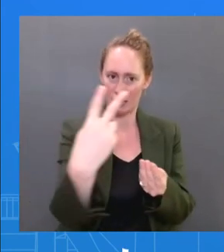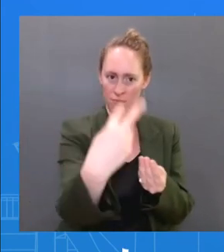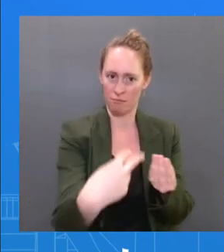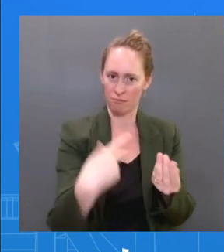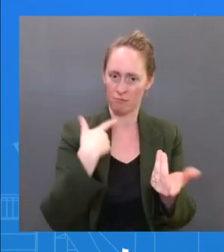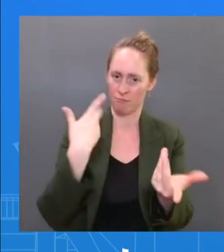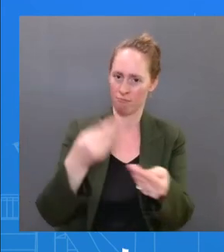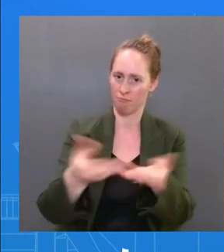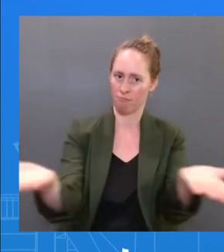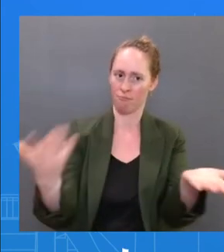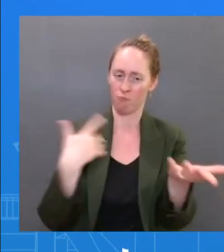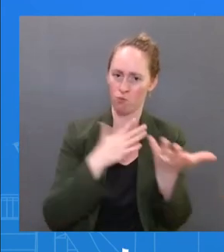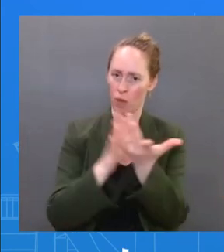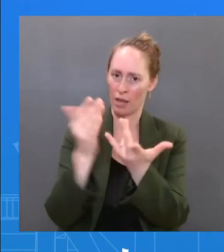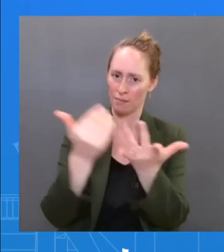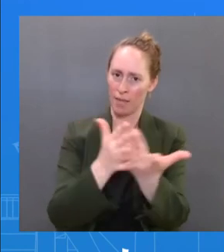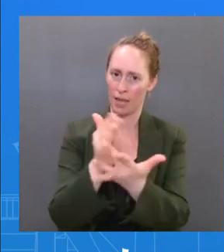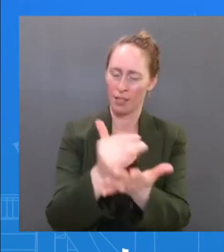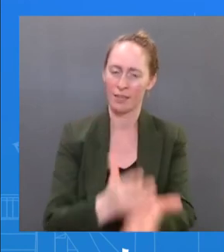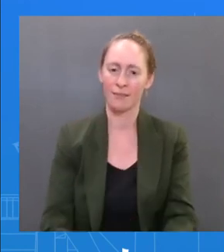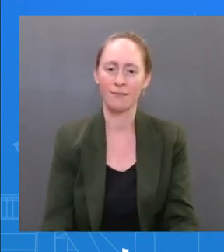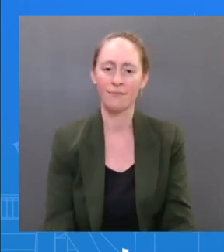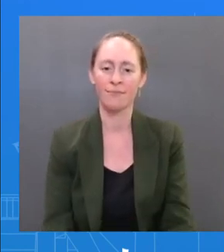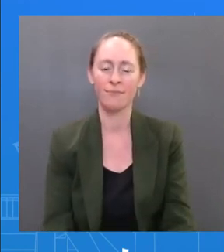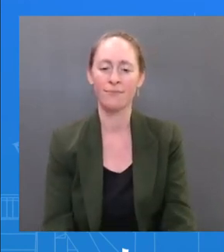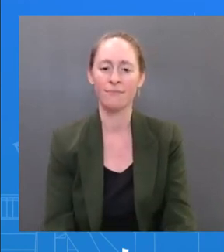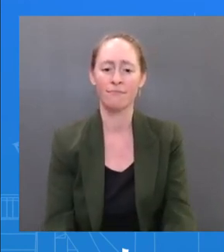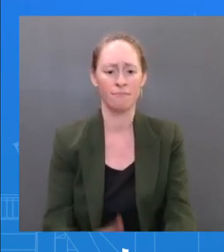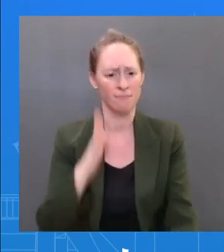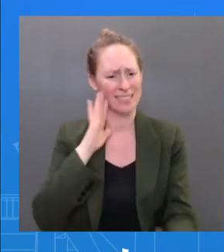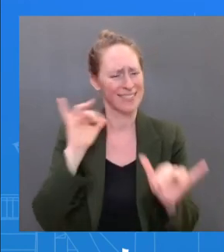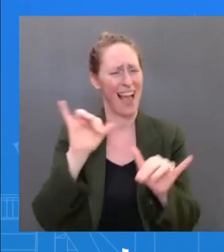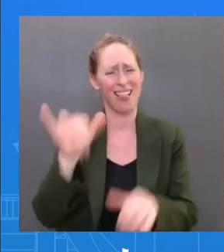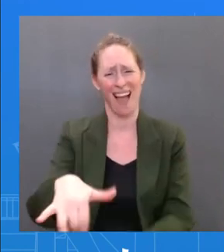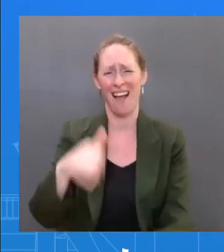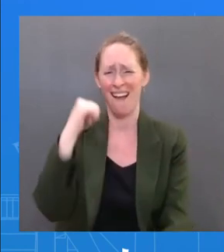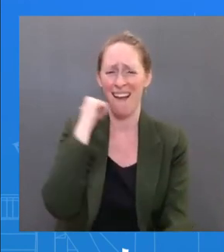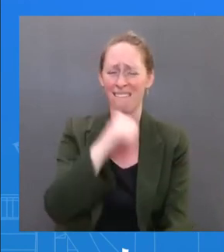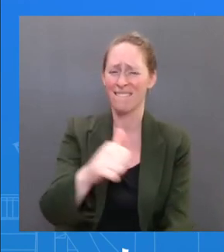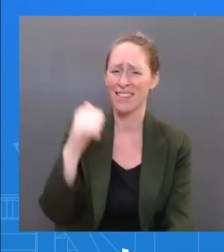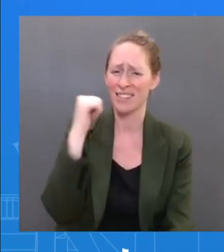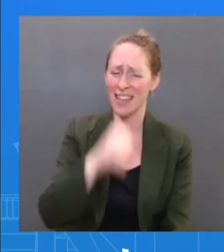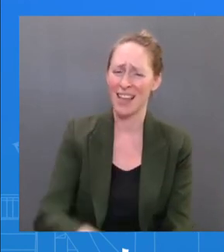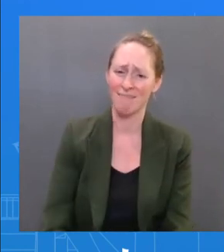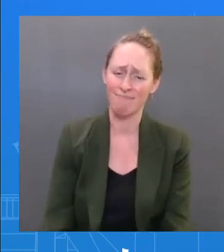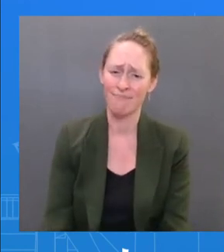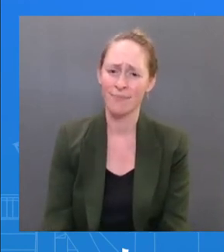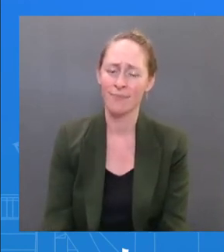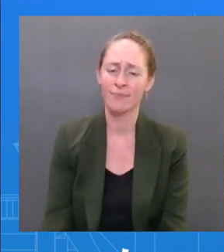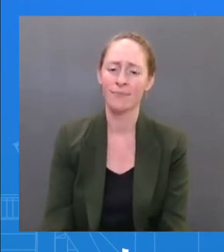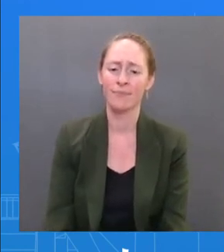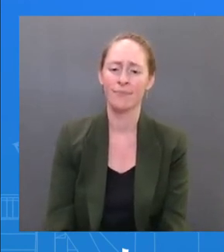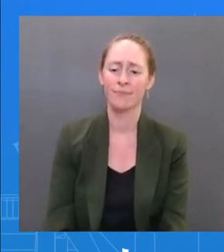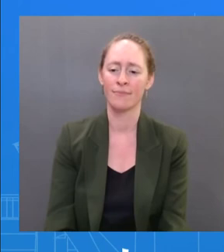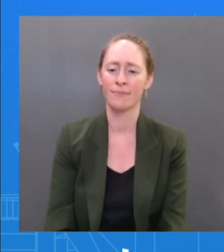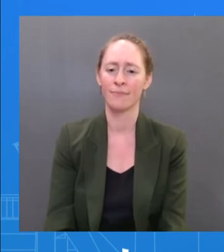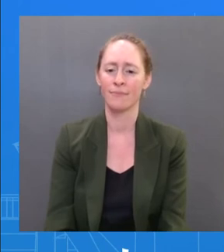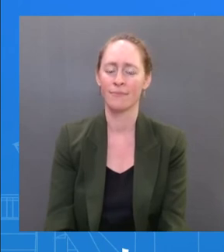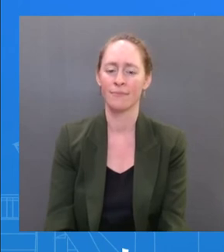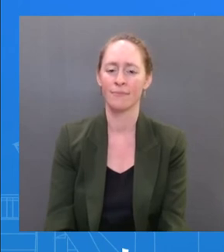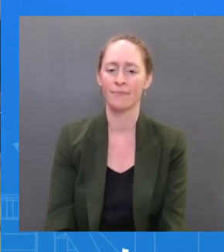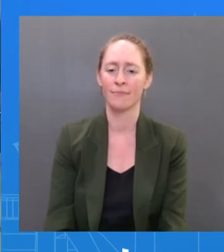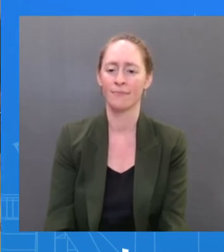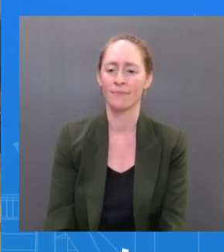I'm going to take the last question. Uh, go ahead, Brett. The Thanks, Jen. Uh, two questions. One, uh, I'm curious, Dr. Jha, uh,